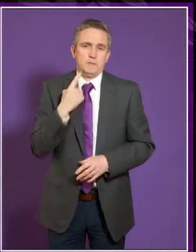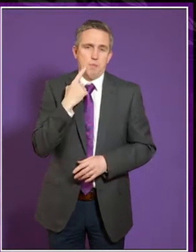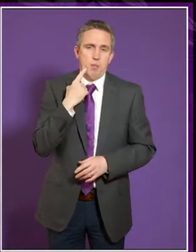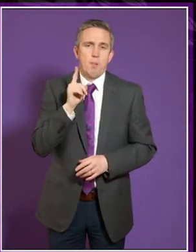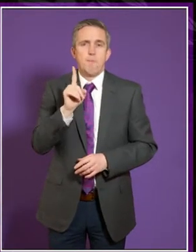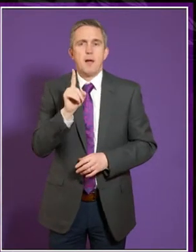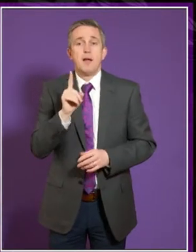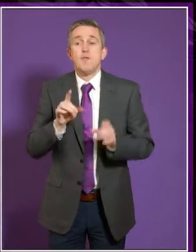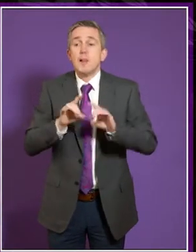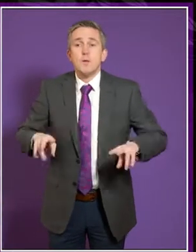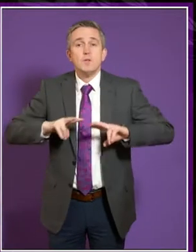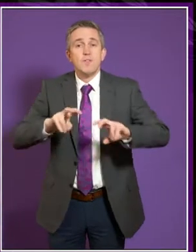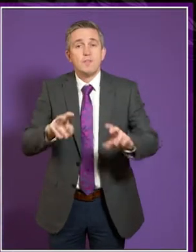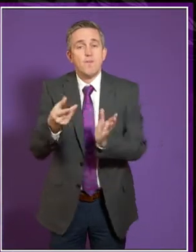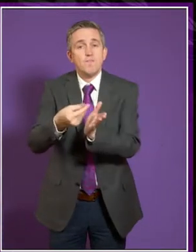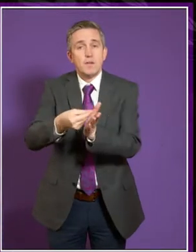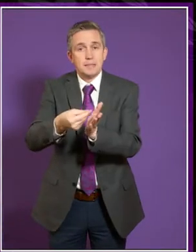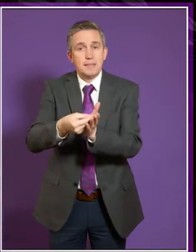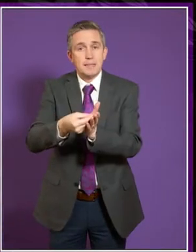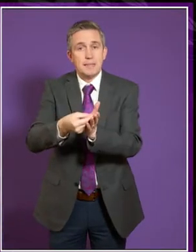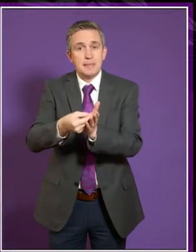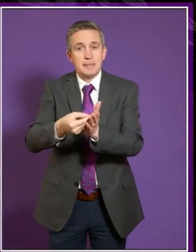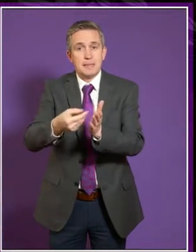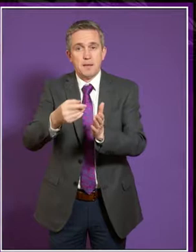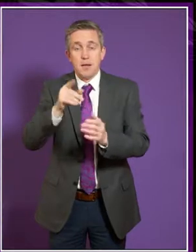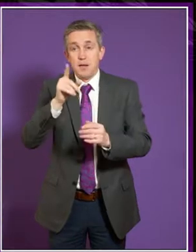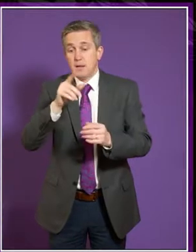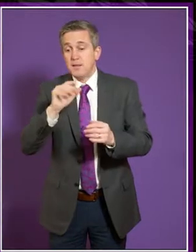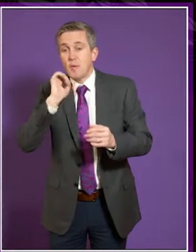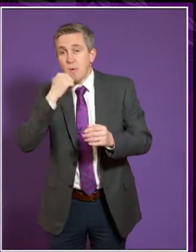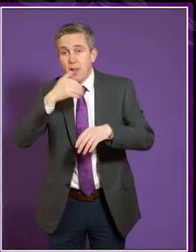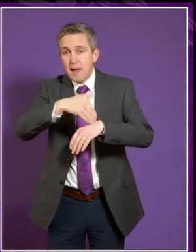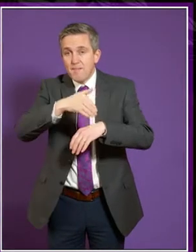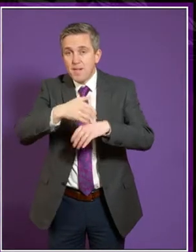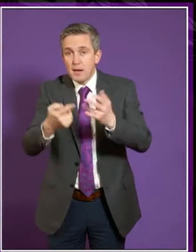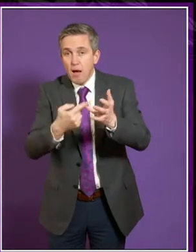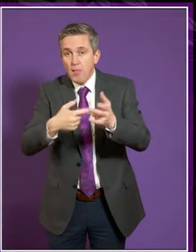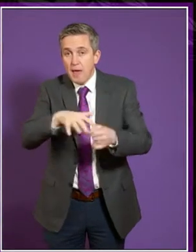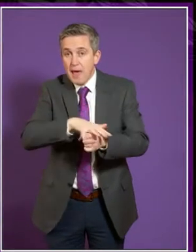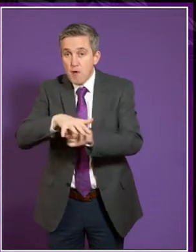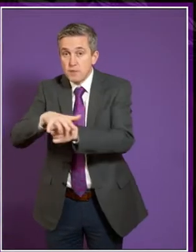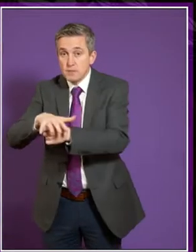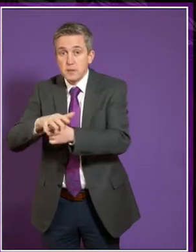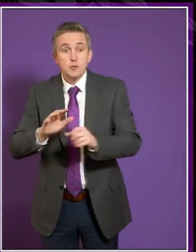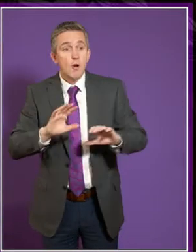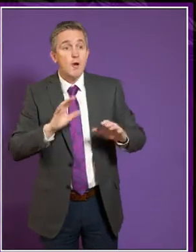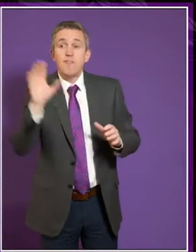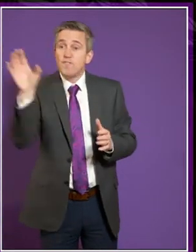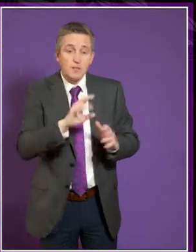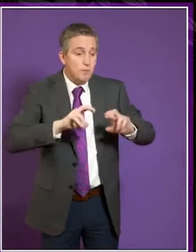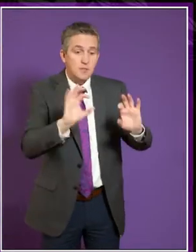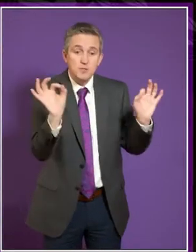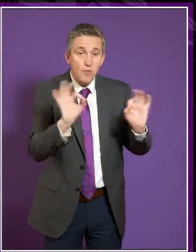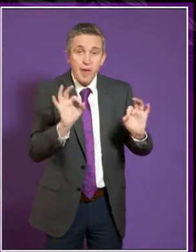that has the potential to have quite a significant trickle down effect on a number of different things, research development, applications,